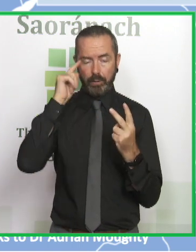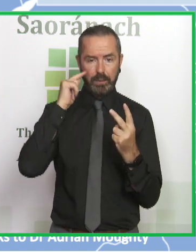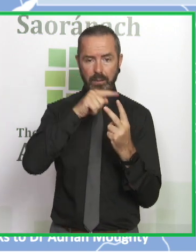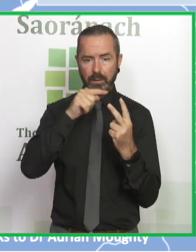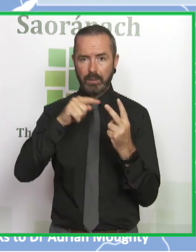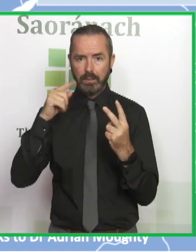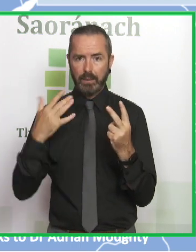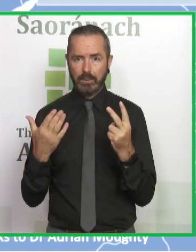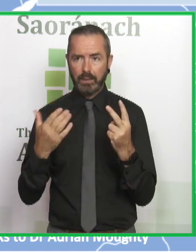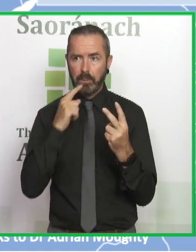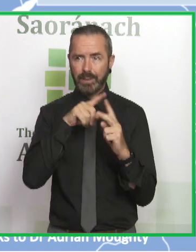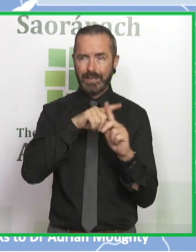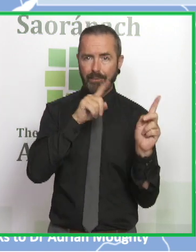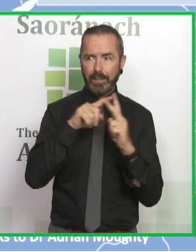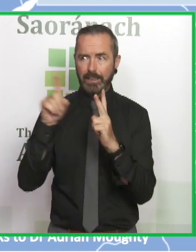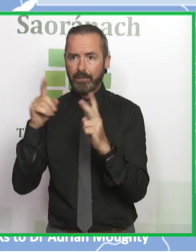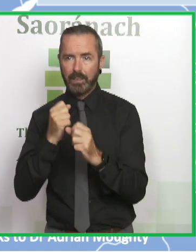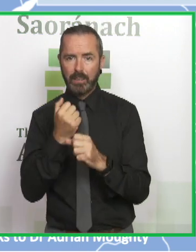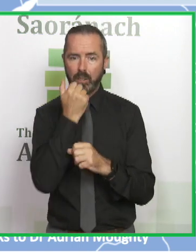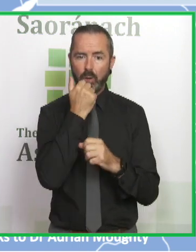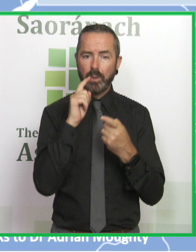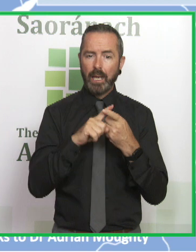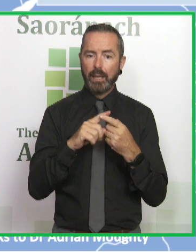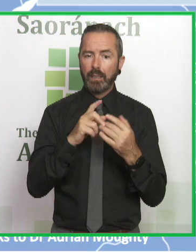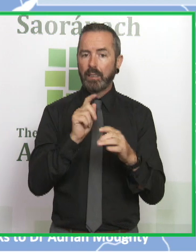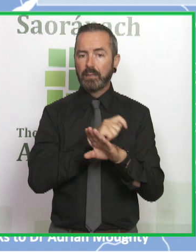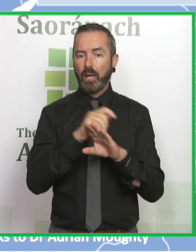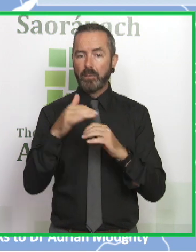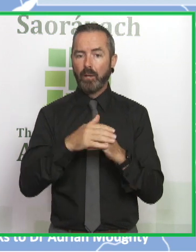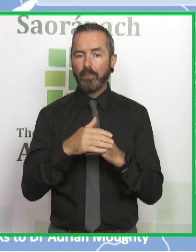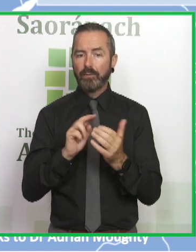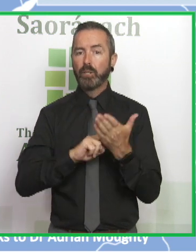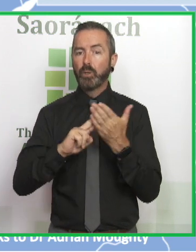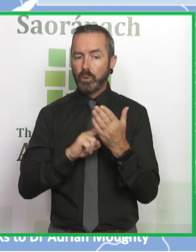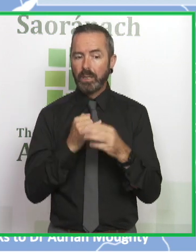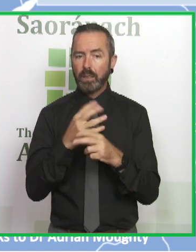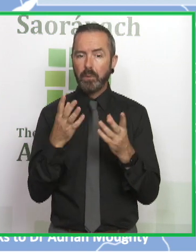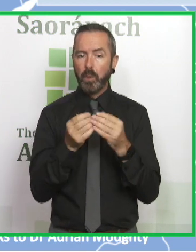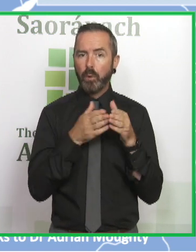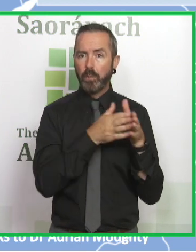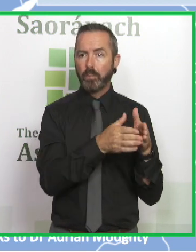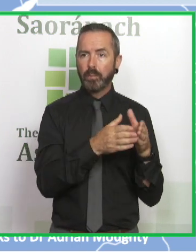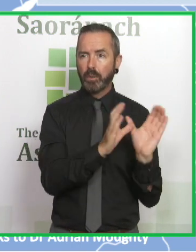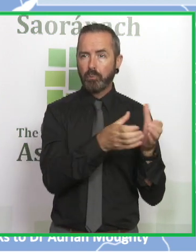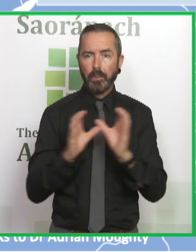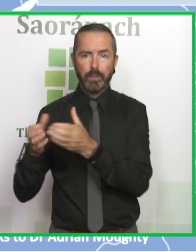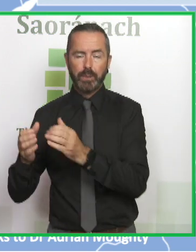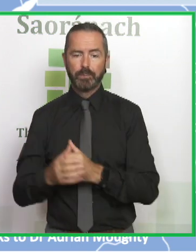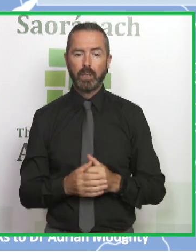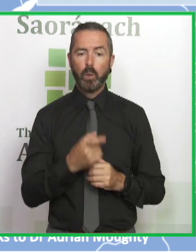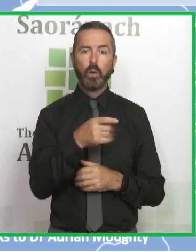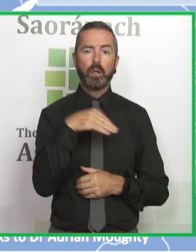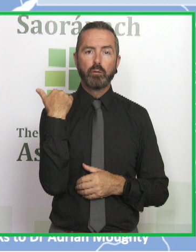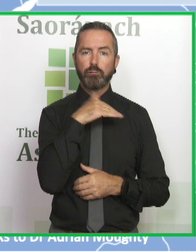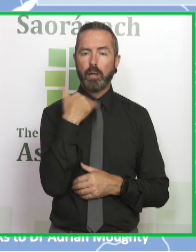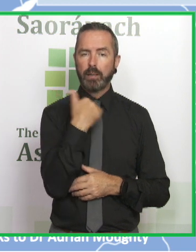two Irish sites are quite different in terms of both the numbers and the types of substance use in those populations. So one is Drogheda,